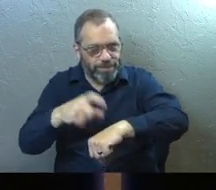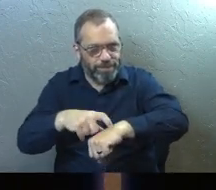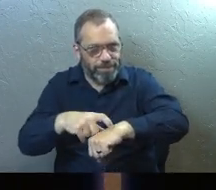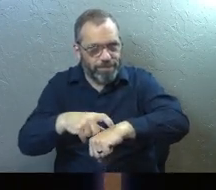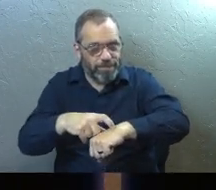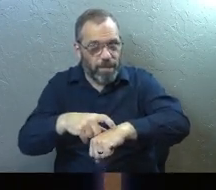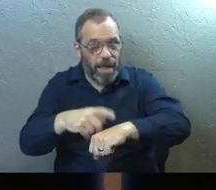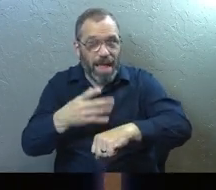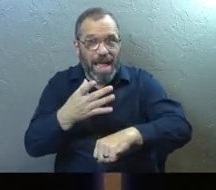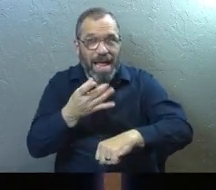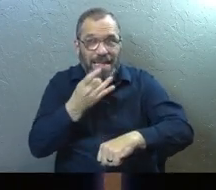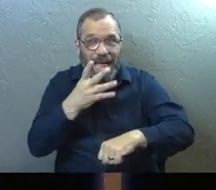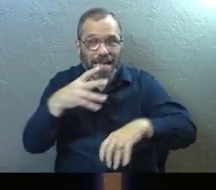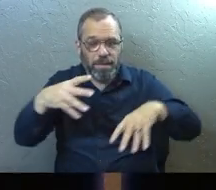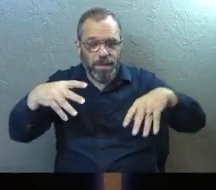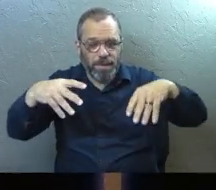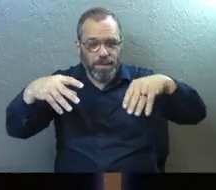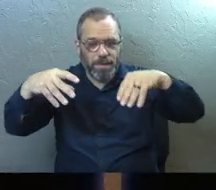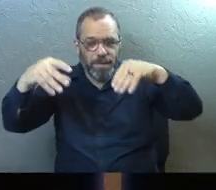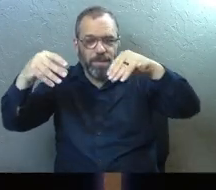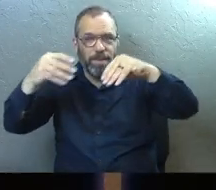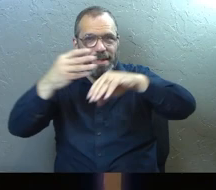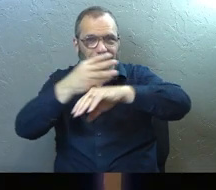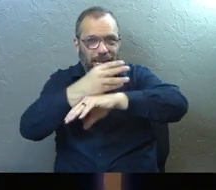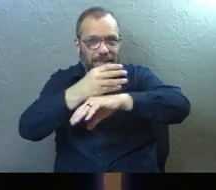We're going to keep the lights at a place that's safe.